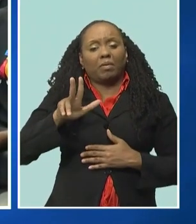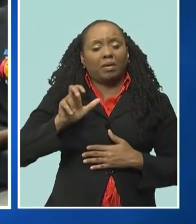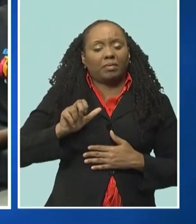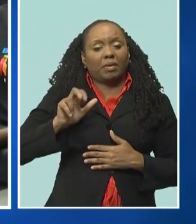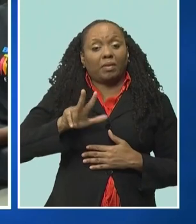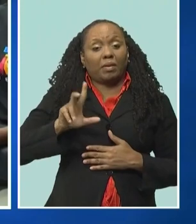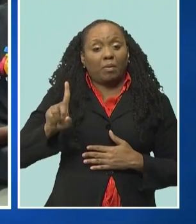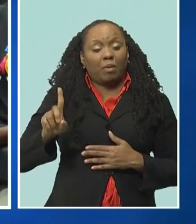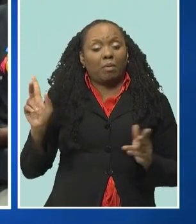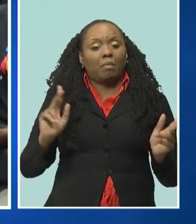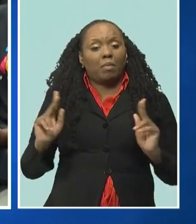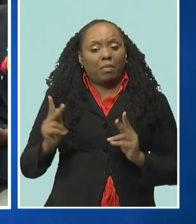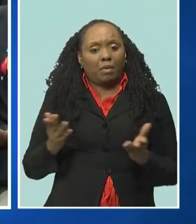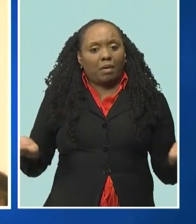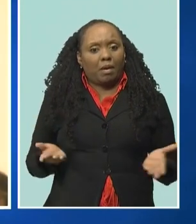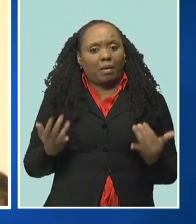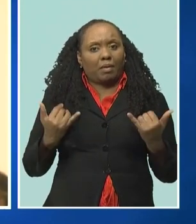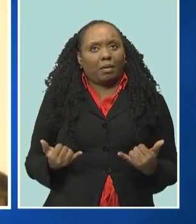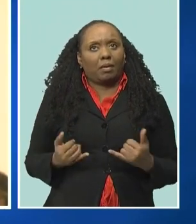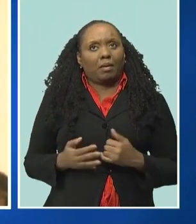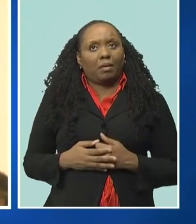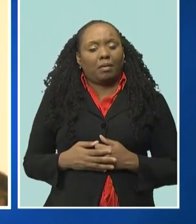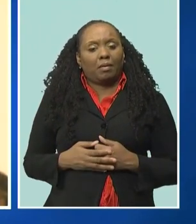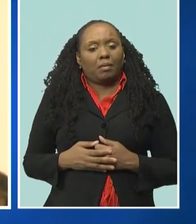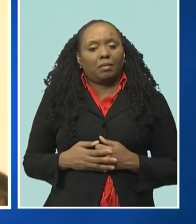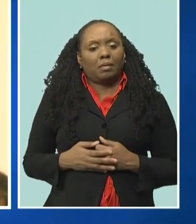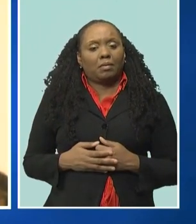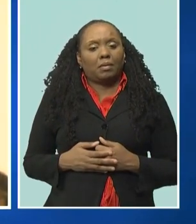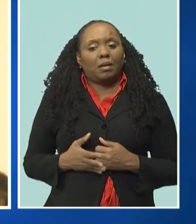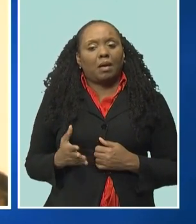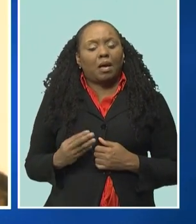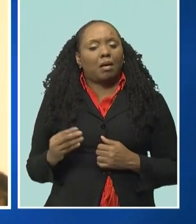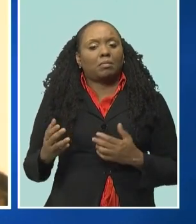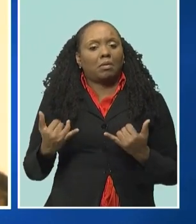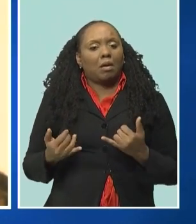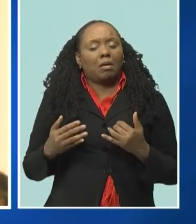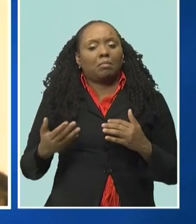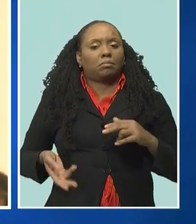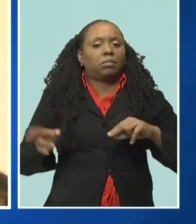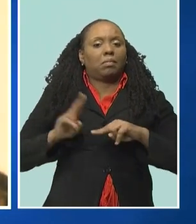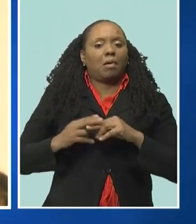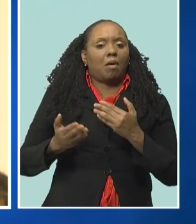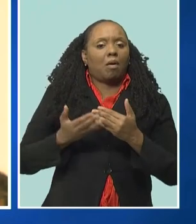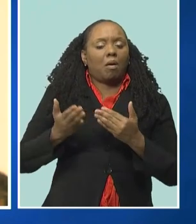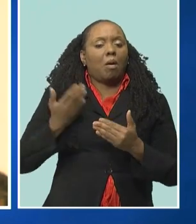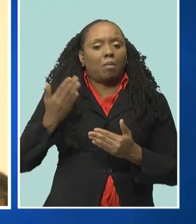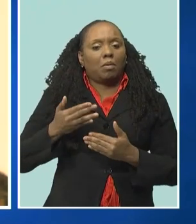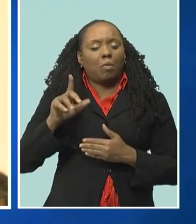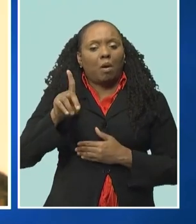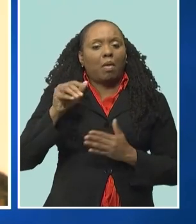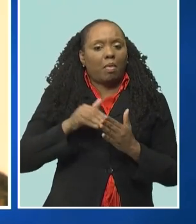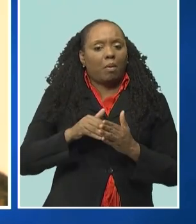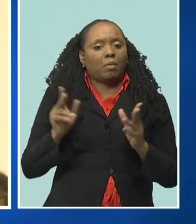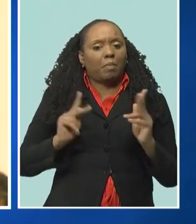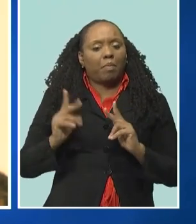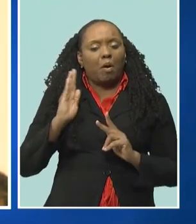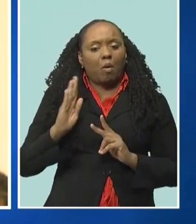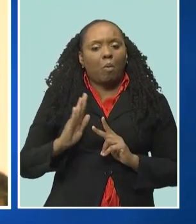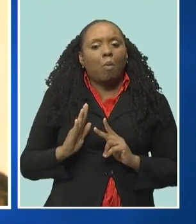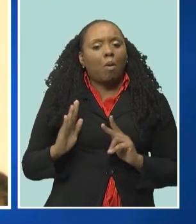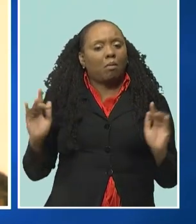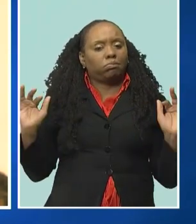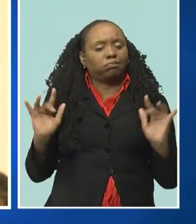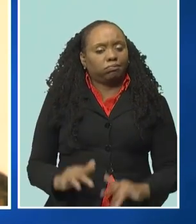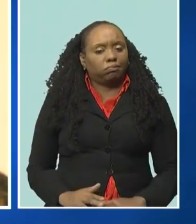guests in our property to over almost 1,000 guests in our property. So you will be able to experience the pace